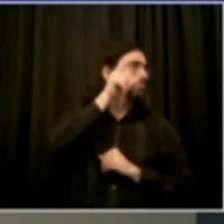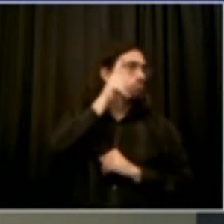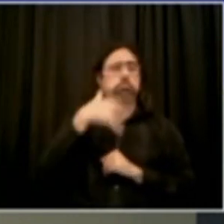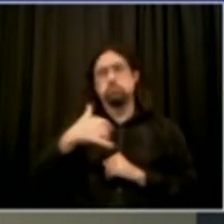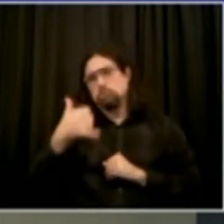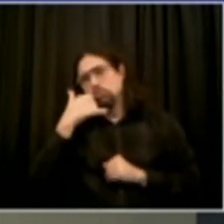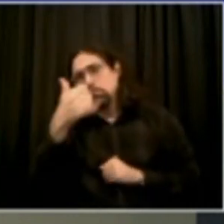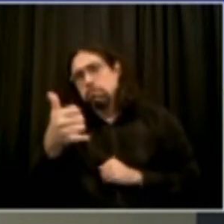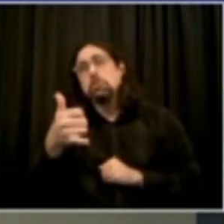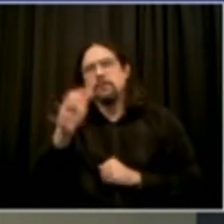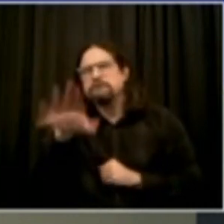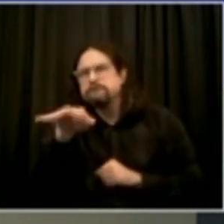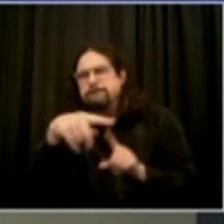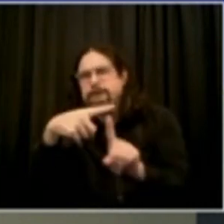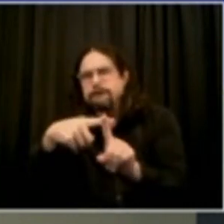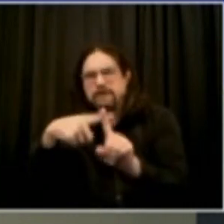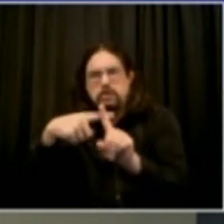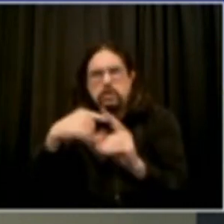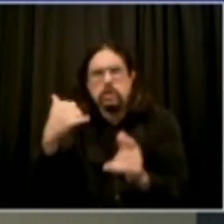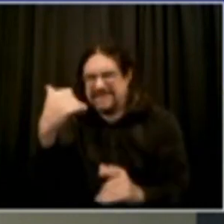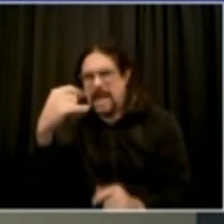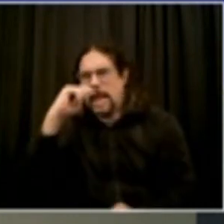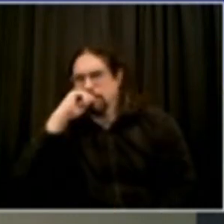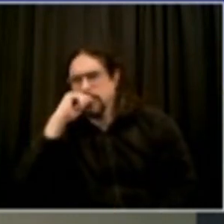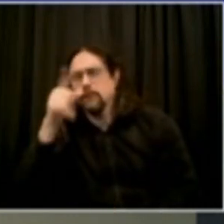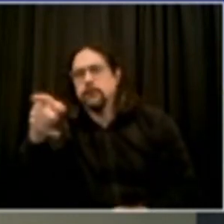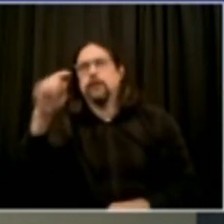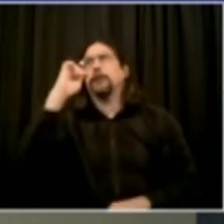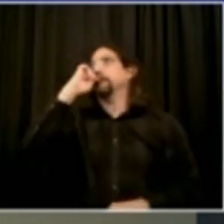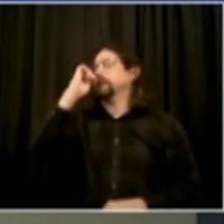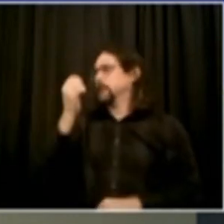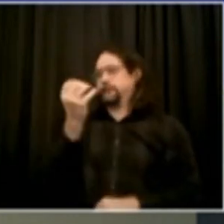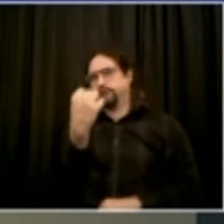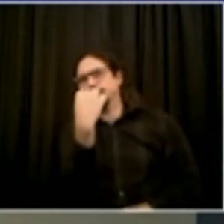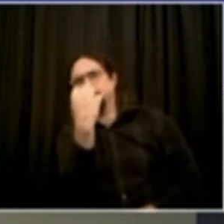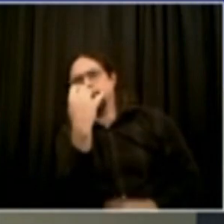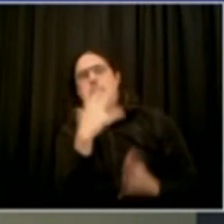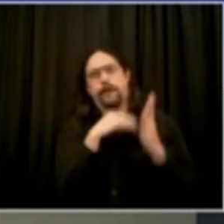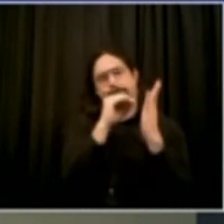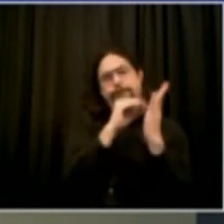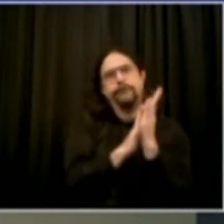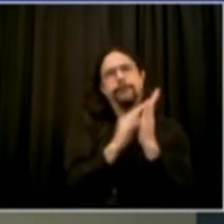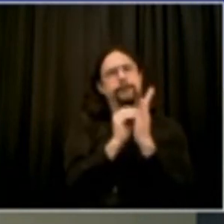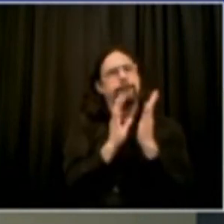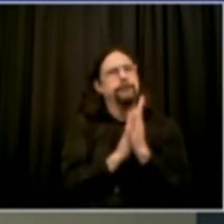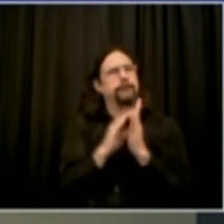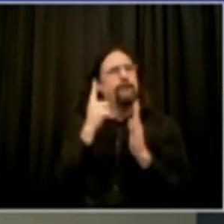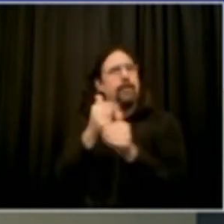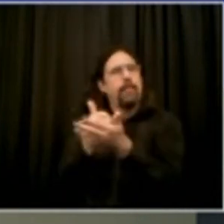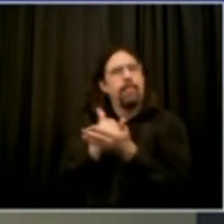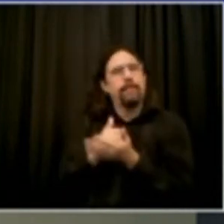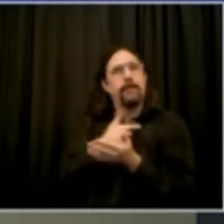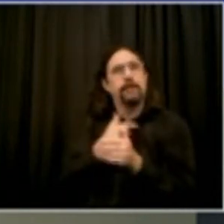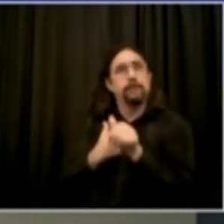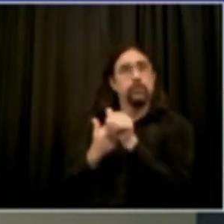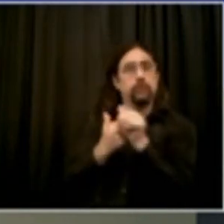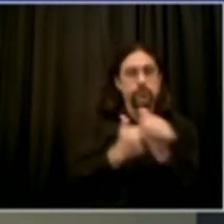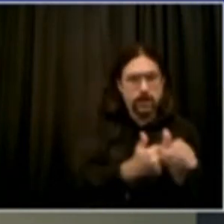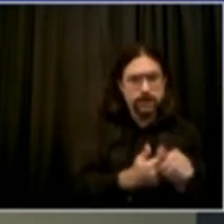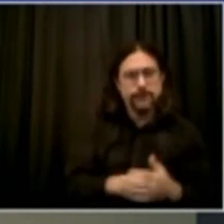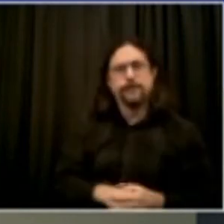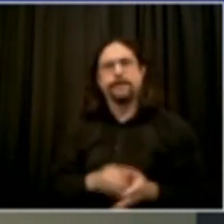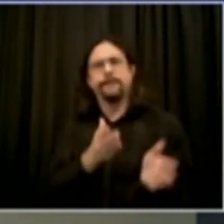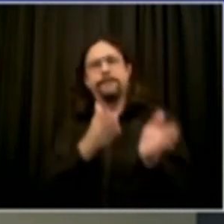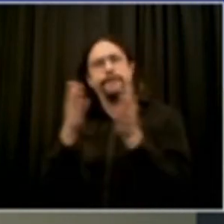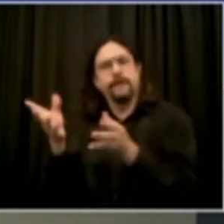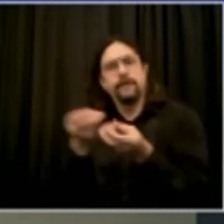very useful pieces of information, one of which is your heart rate. The other is your oxygen level, the level of oxygen